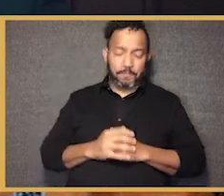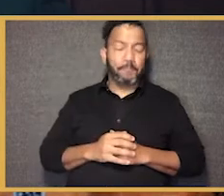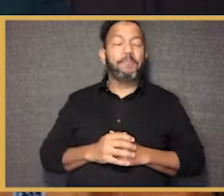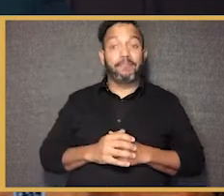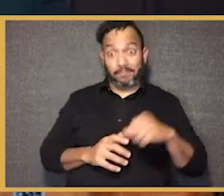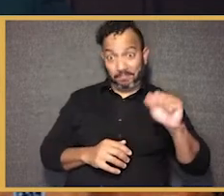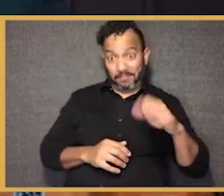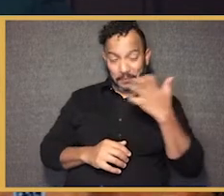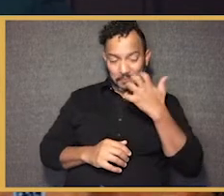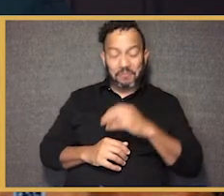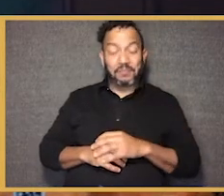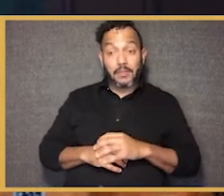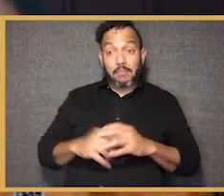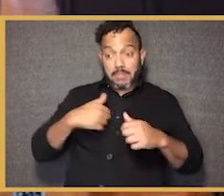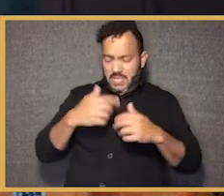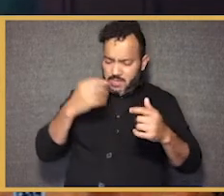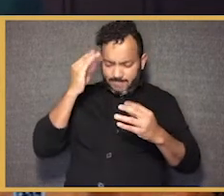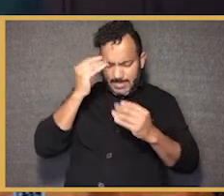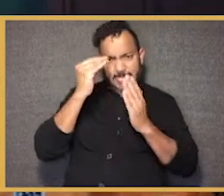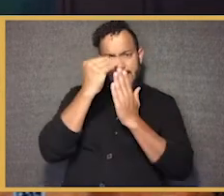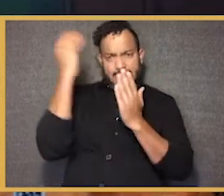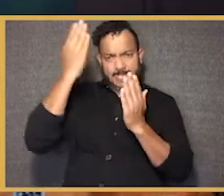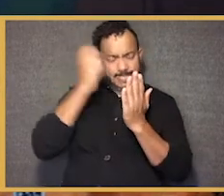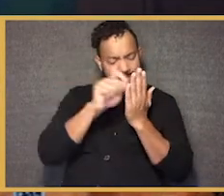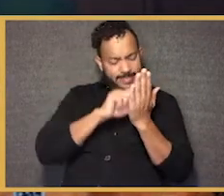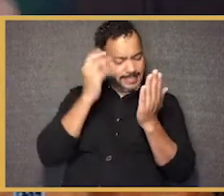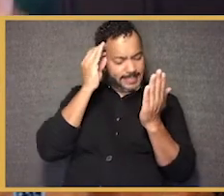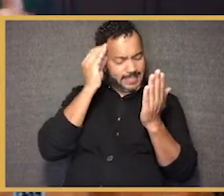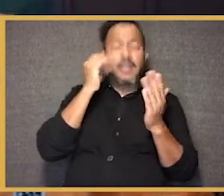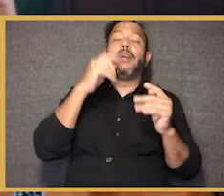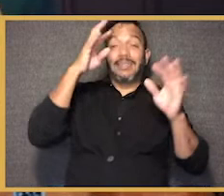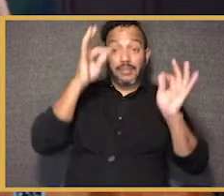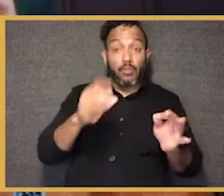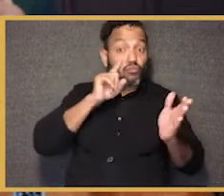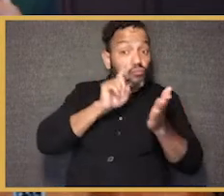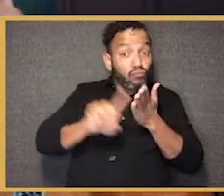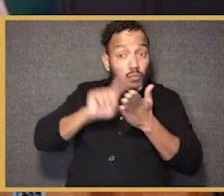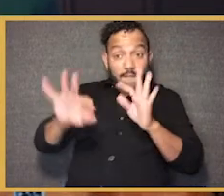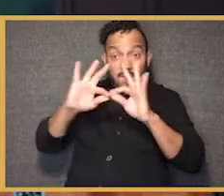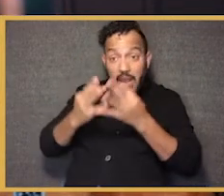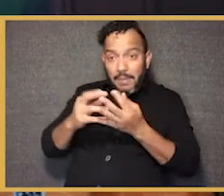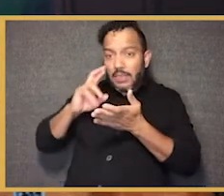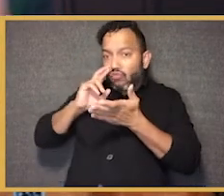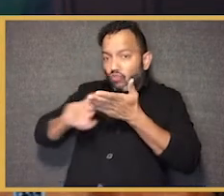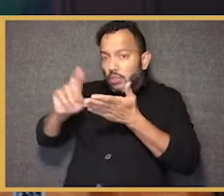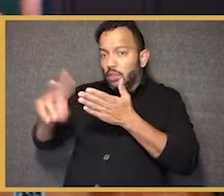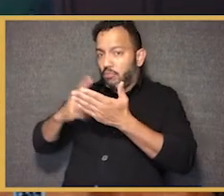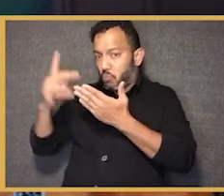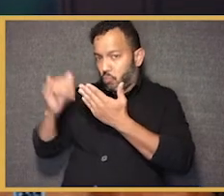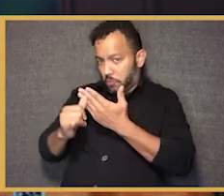And in preparation for that speech, I started this family history